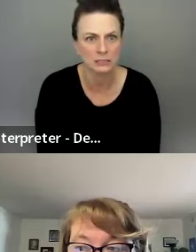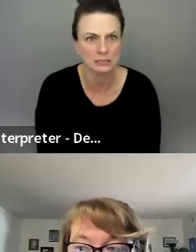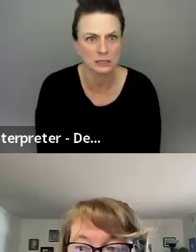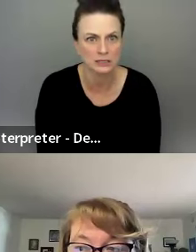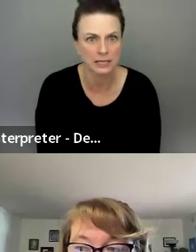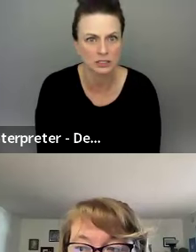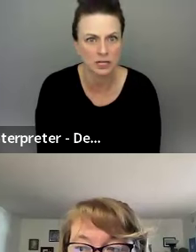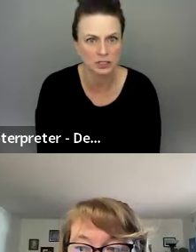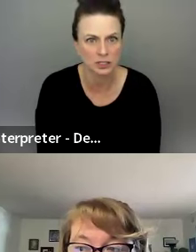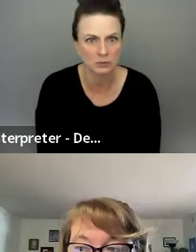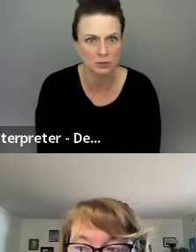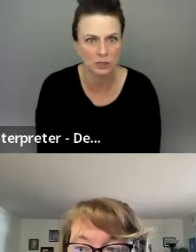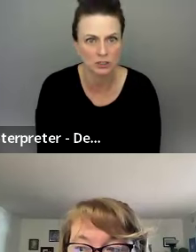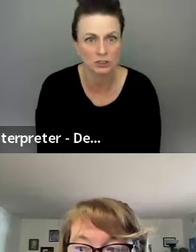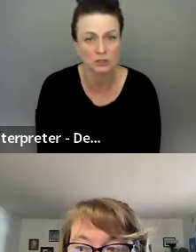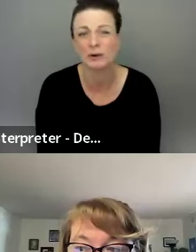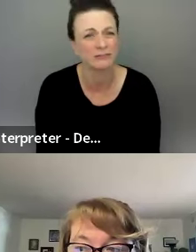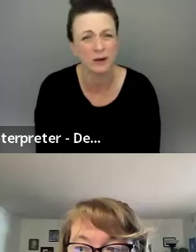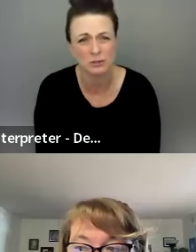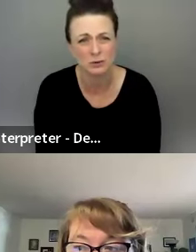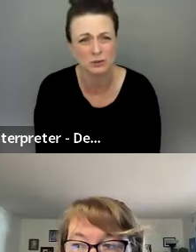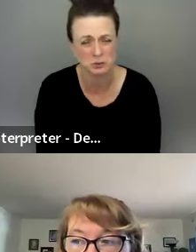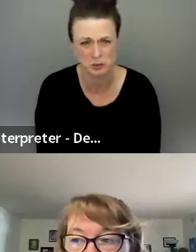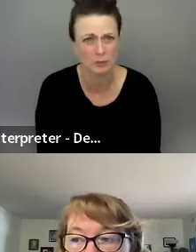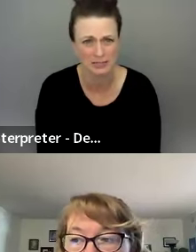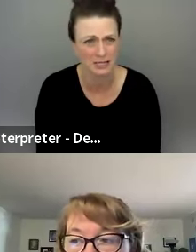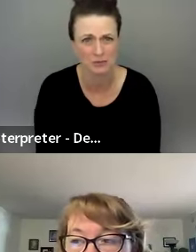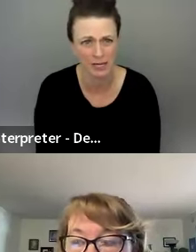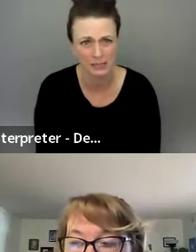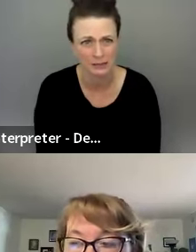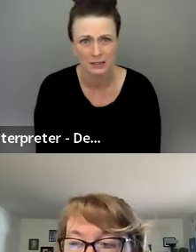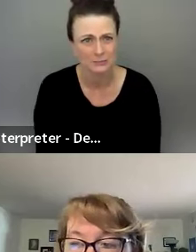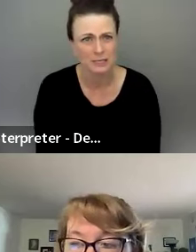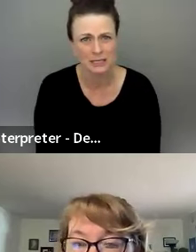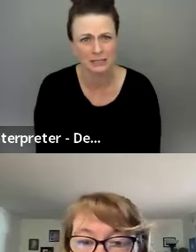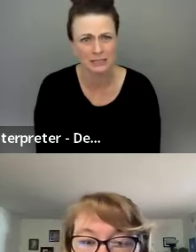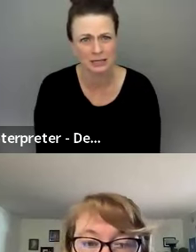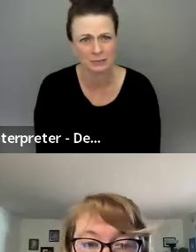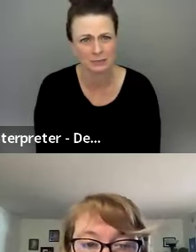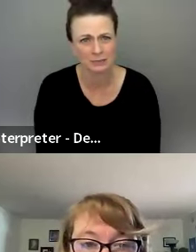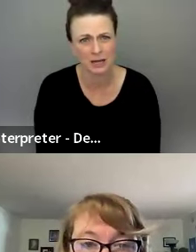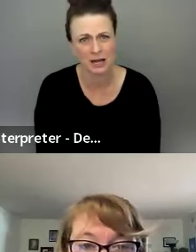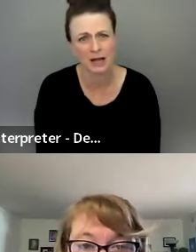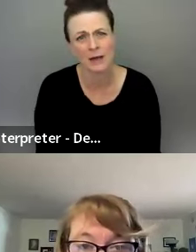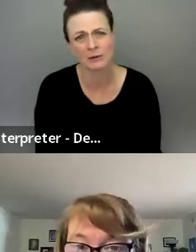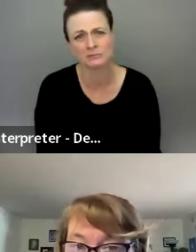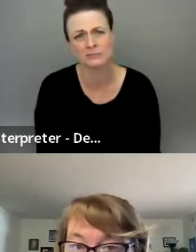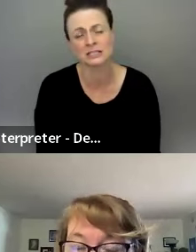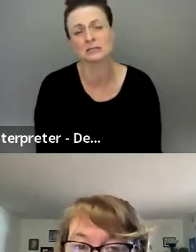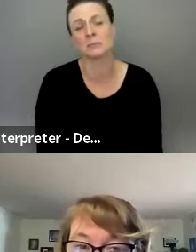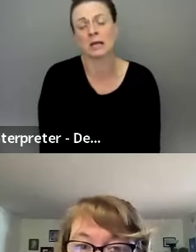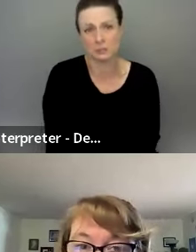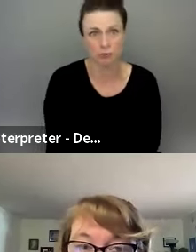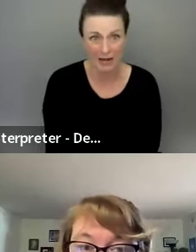is, is that a discussion we want? Do we want to vote or just do we want to say three? Because, um, I would,